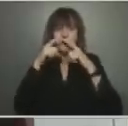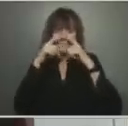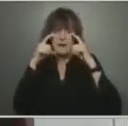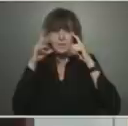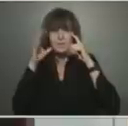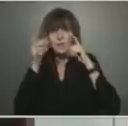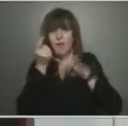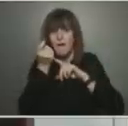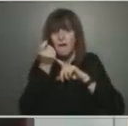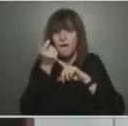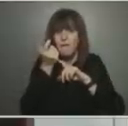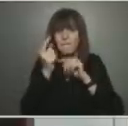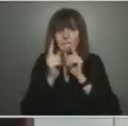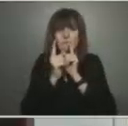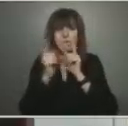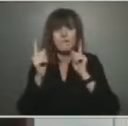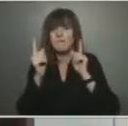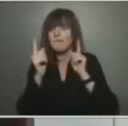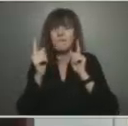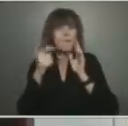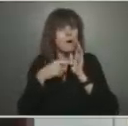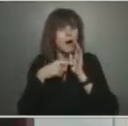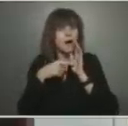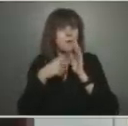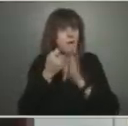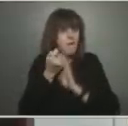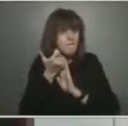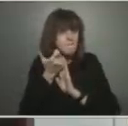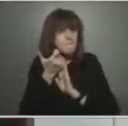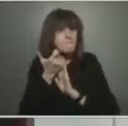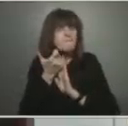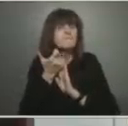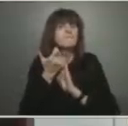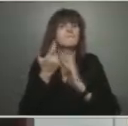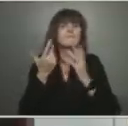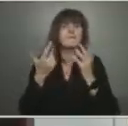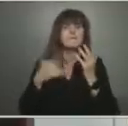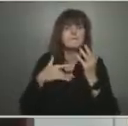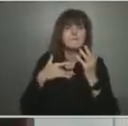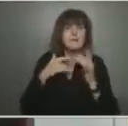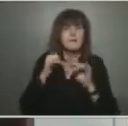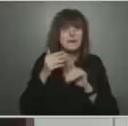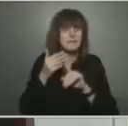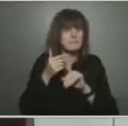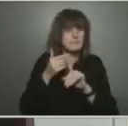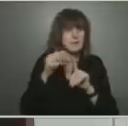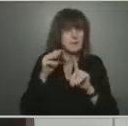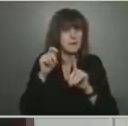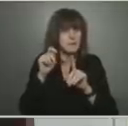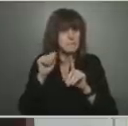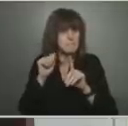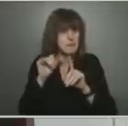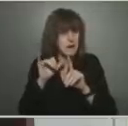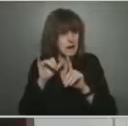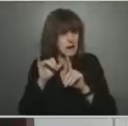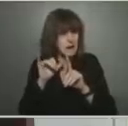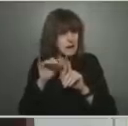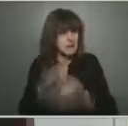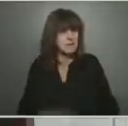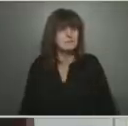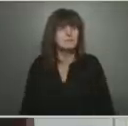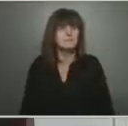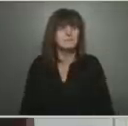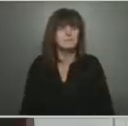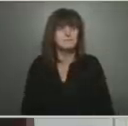requirements? And do you think that that might come before May, as an example? I'm very, very hopeful, Colin, and thanks for that question.